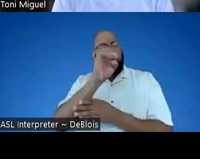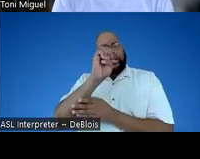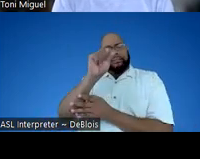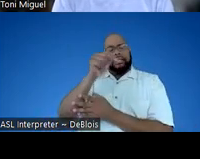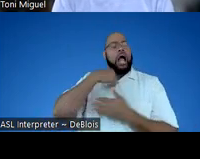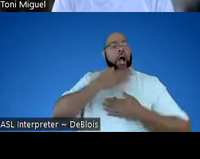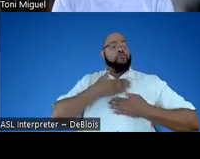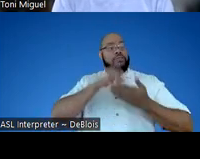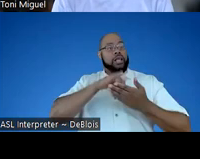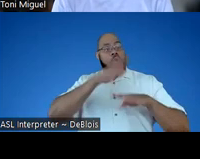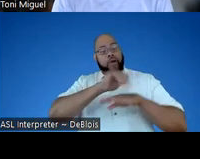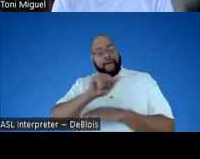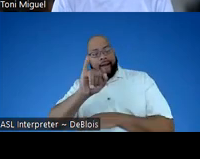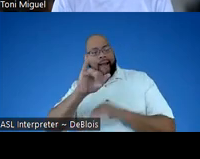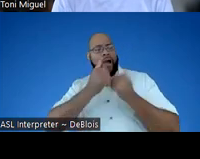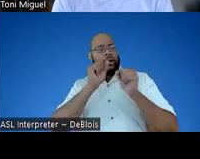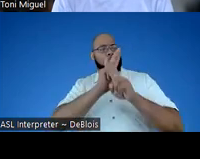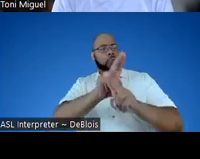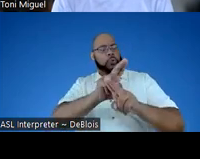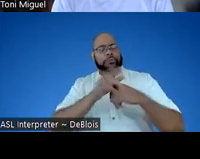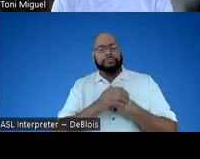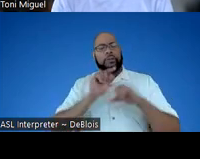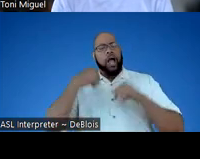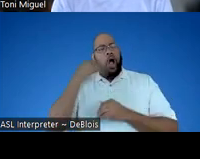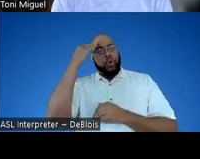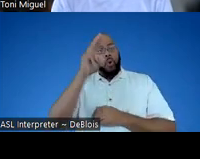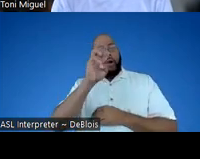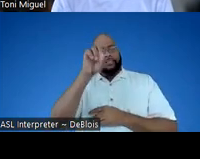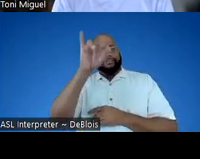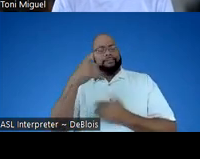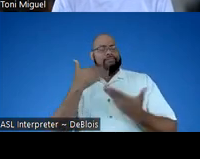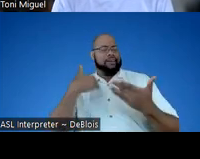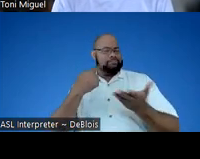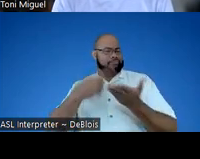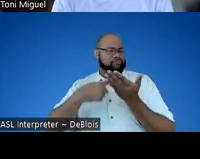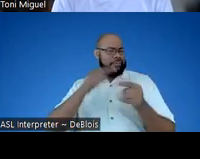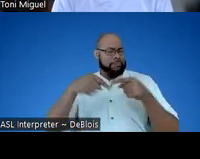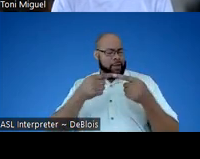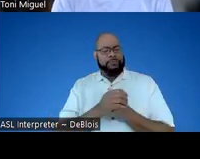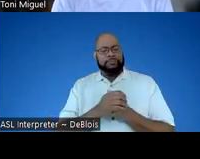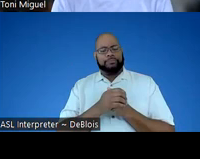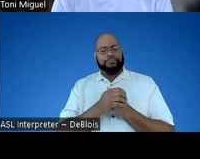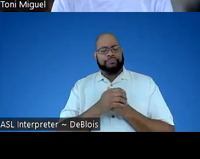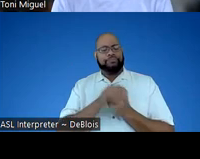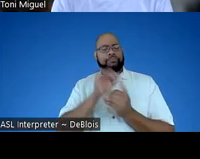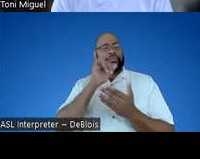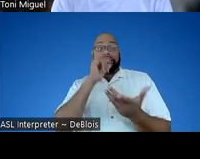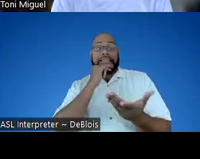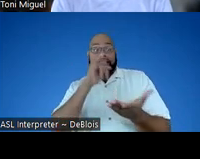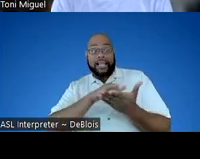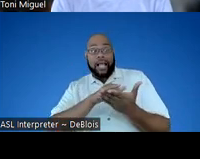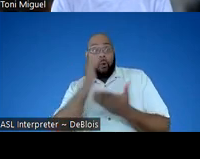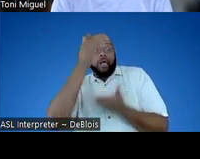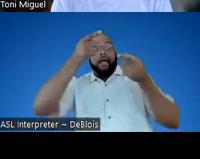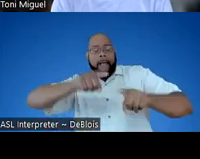which I appreciate on AI and how it can be utilized. But I know, Wendy, we've had conversations about and not saying that this is something that's going